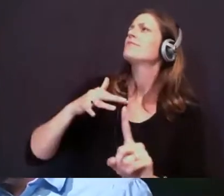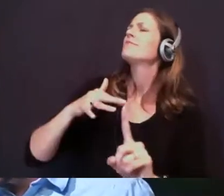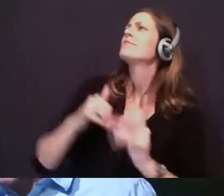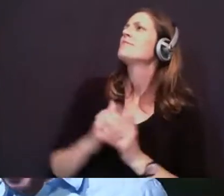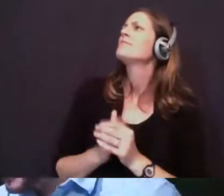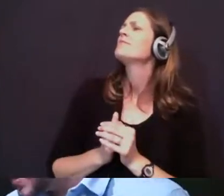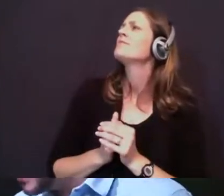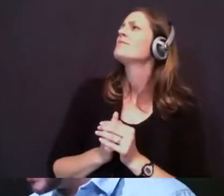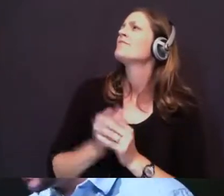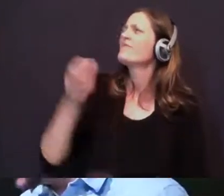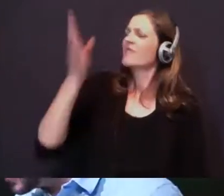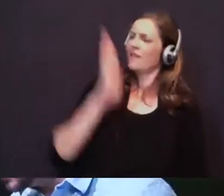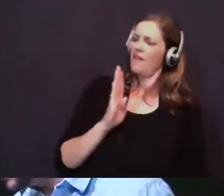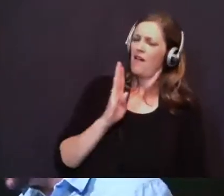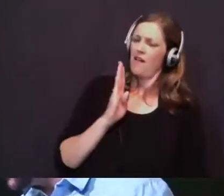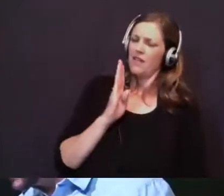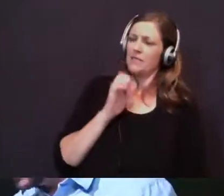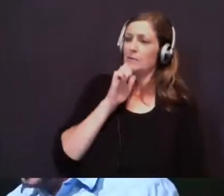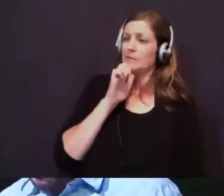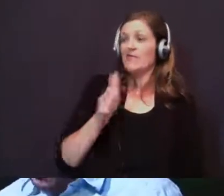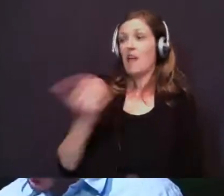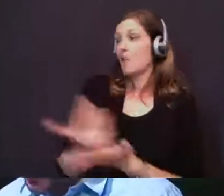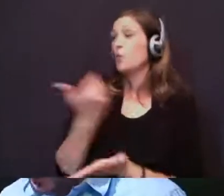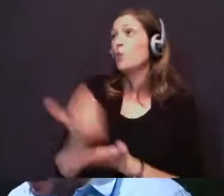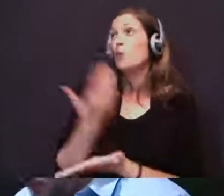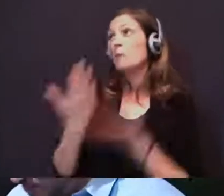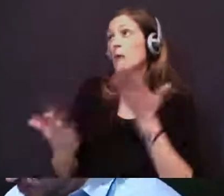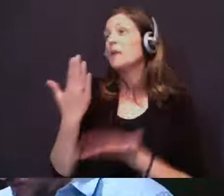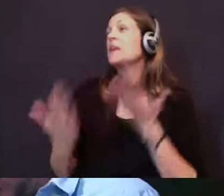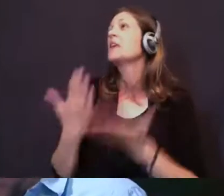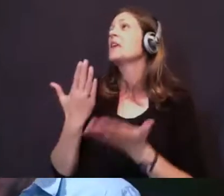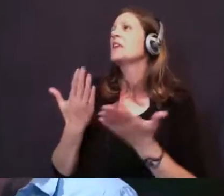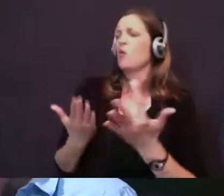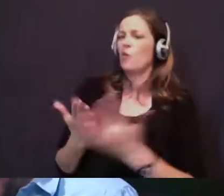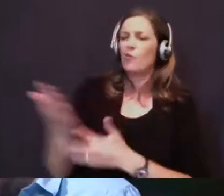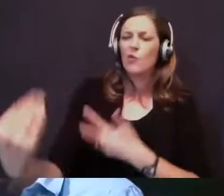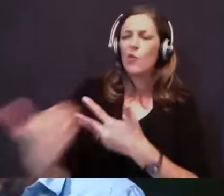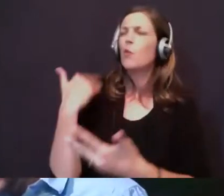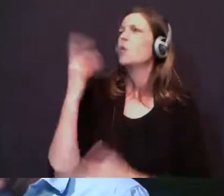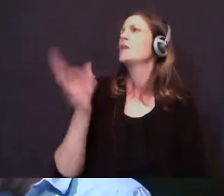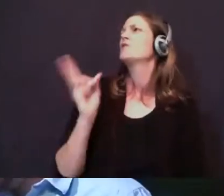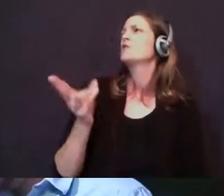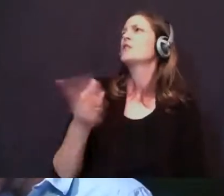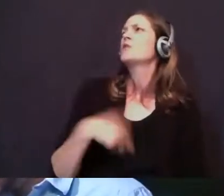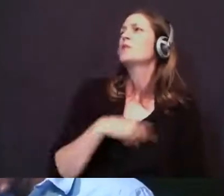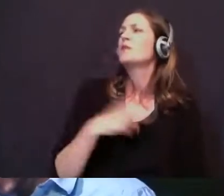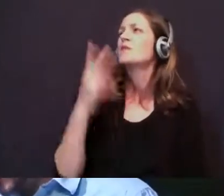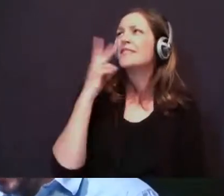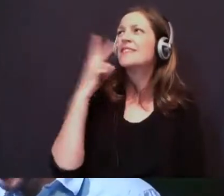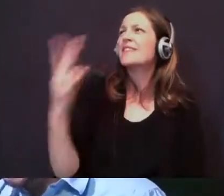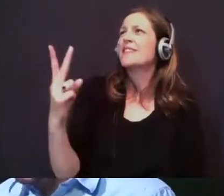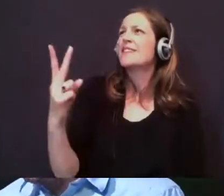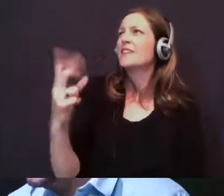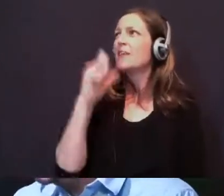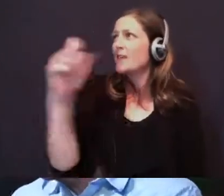And God, may not be anything new. Throughout all of history, we see how there is